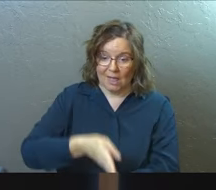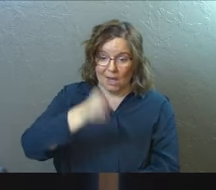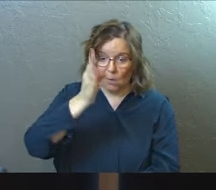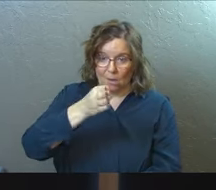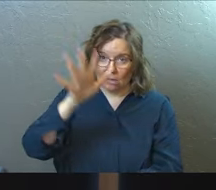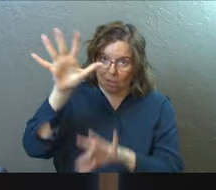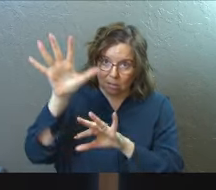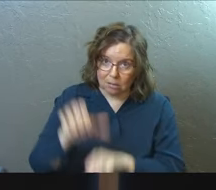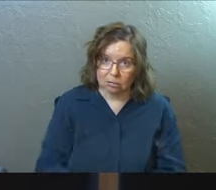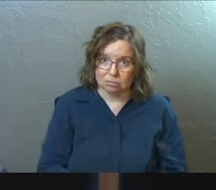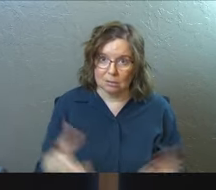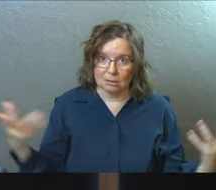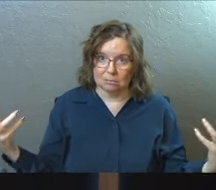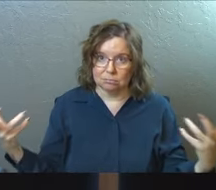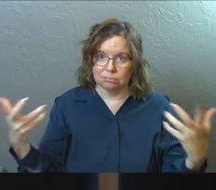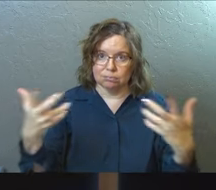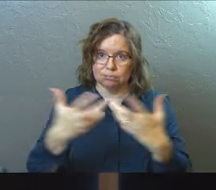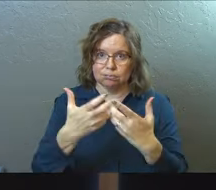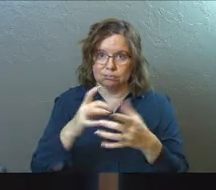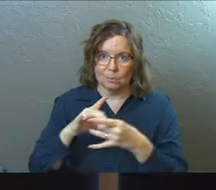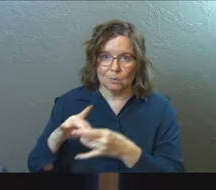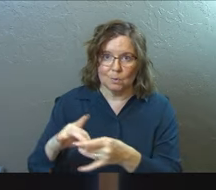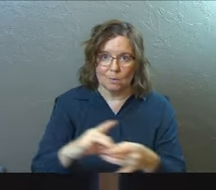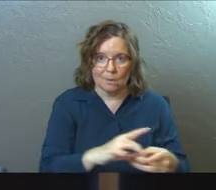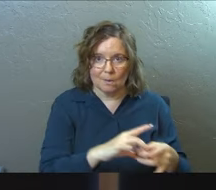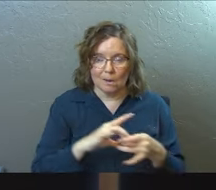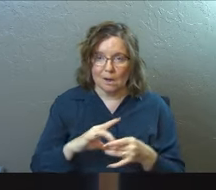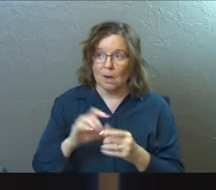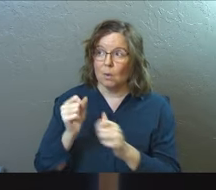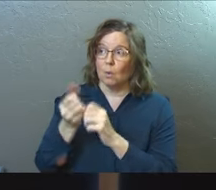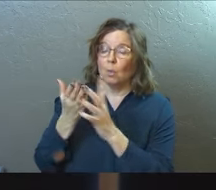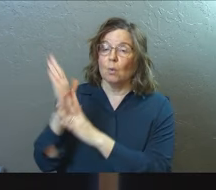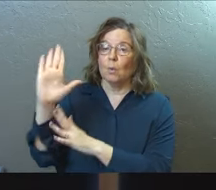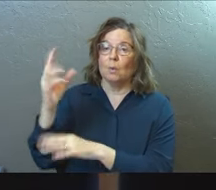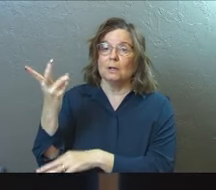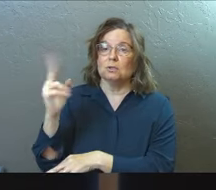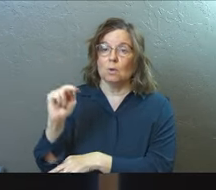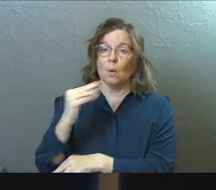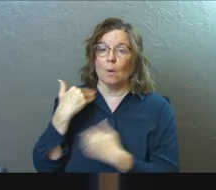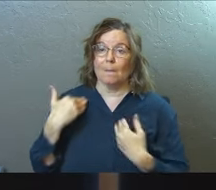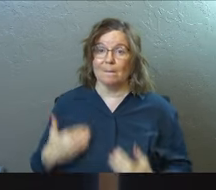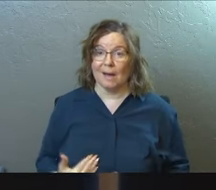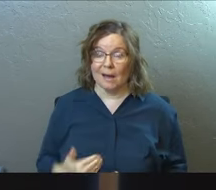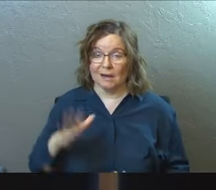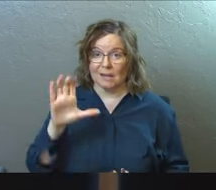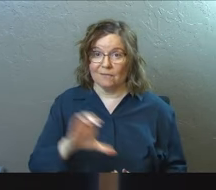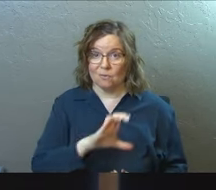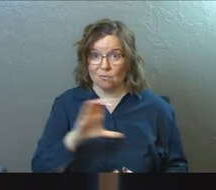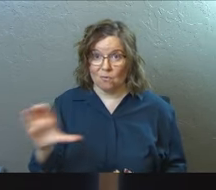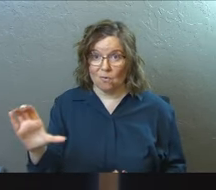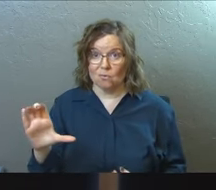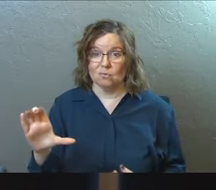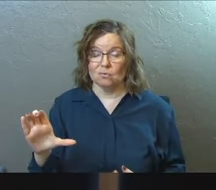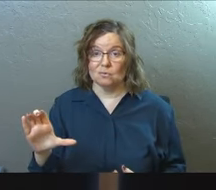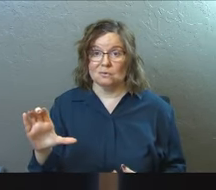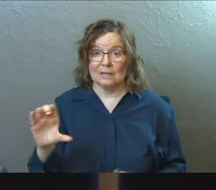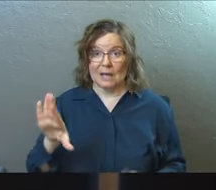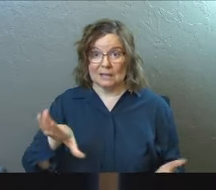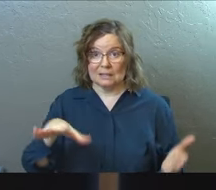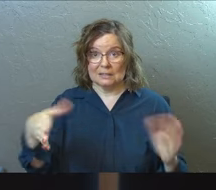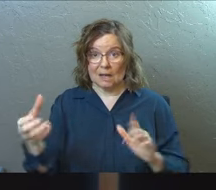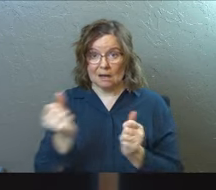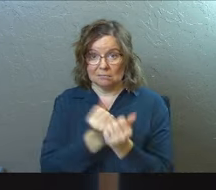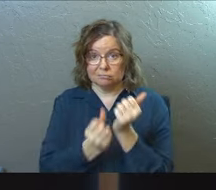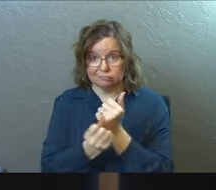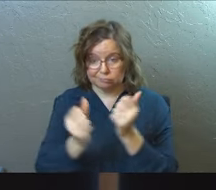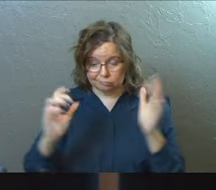Jews and Gentiles into one people when in his own body on the cross, he broke down the wall of hostility that separated us.